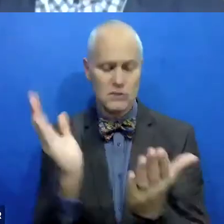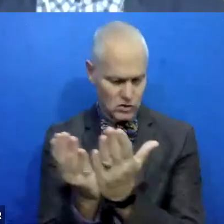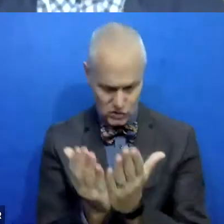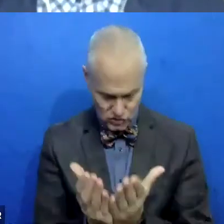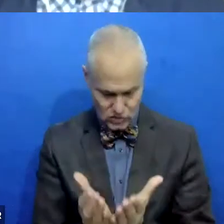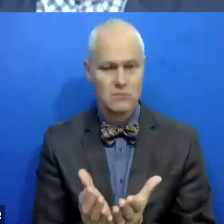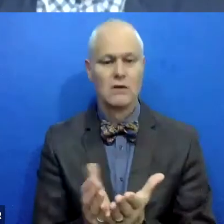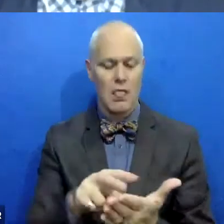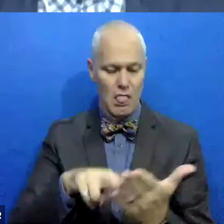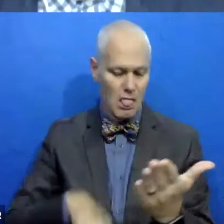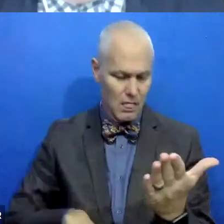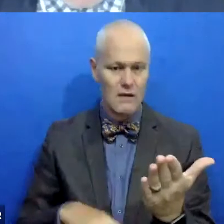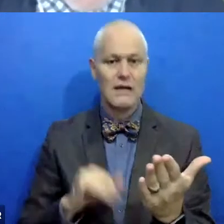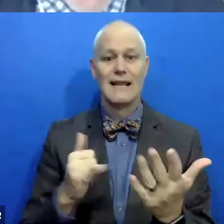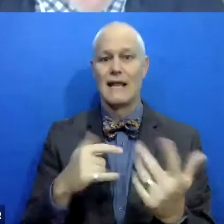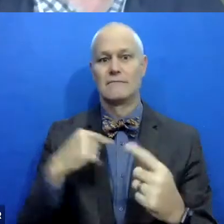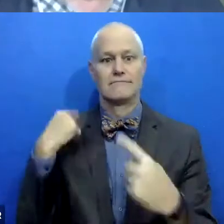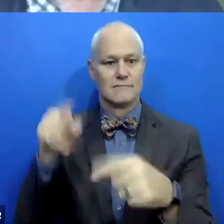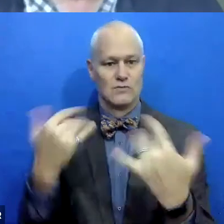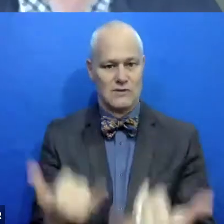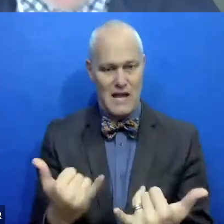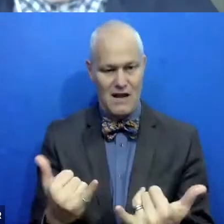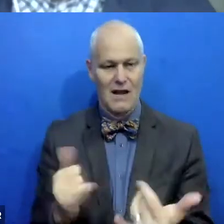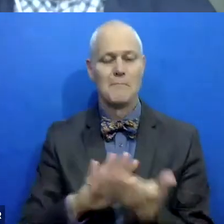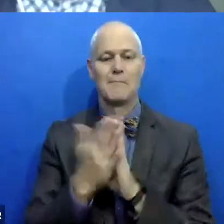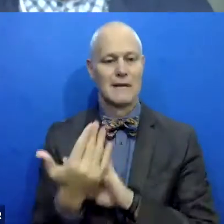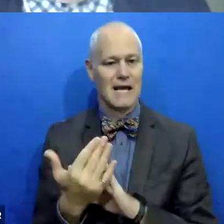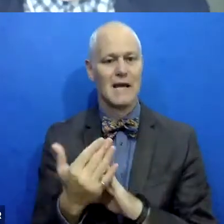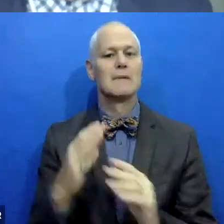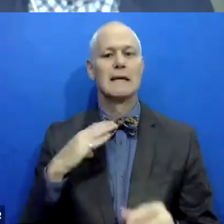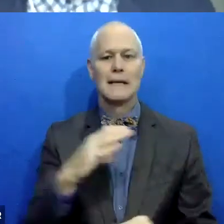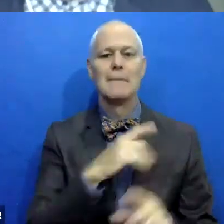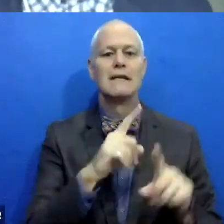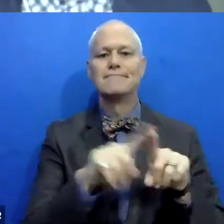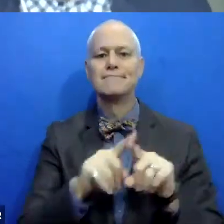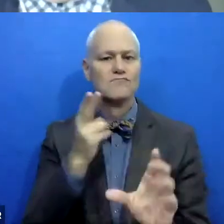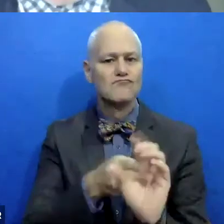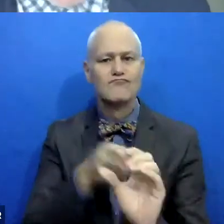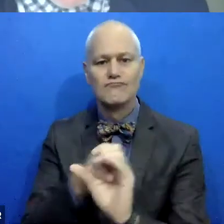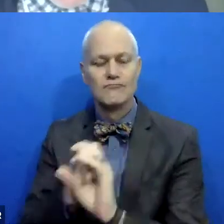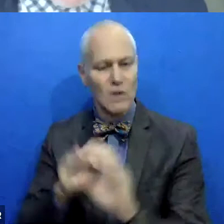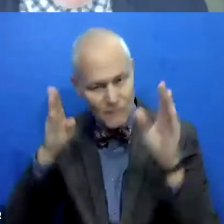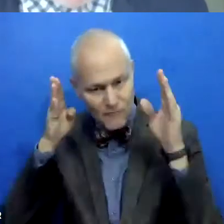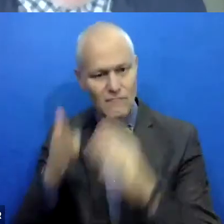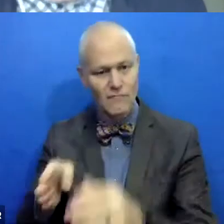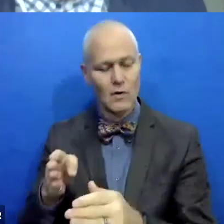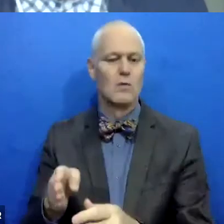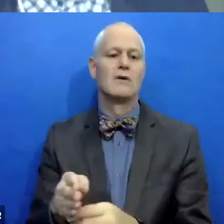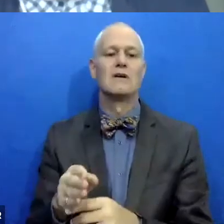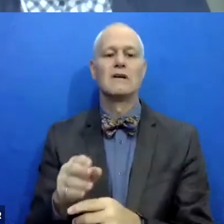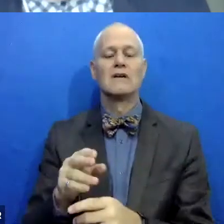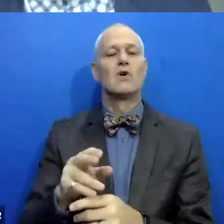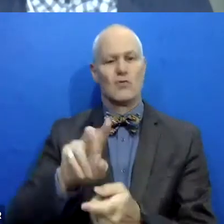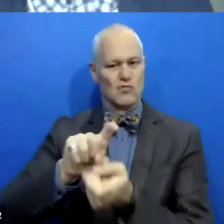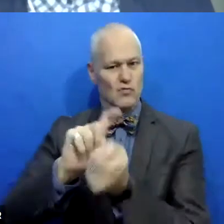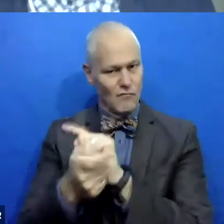process that led me to where I am now. I immediately became a member of a couple of committees devoted to reforming the campus